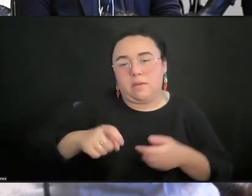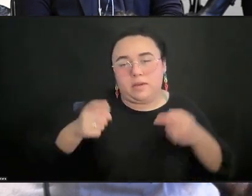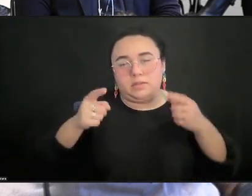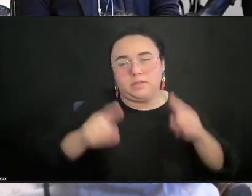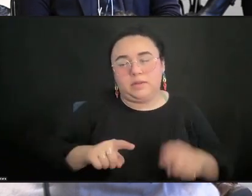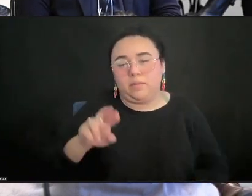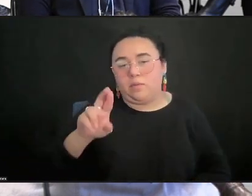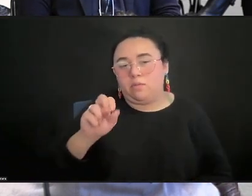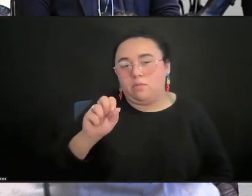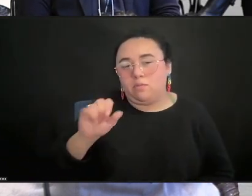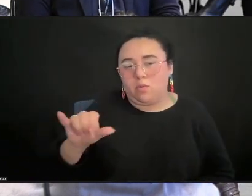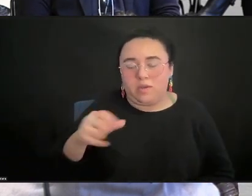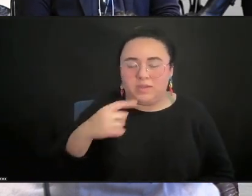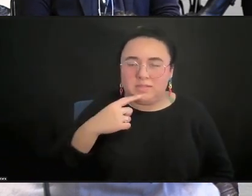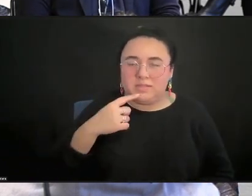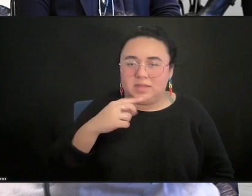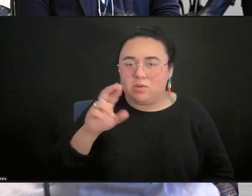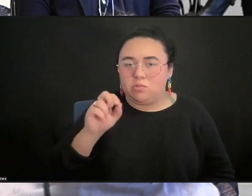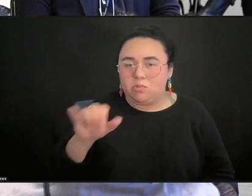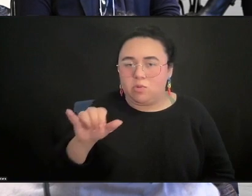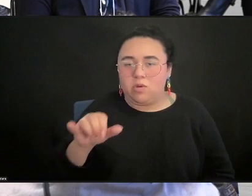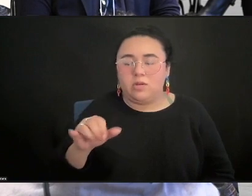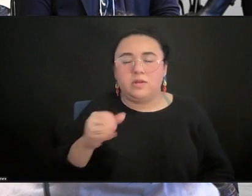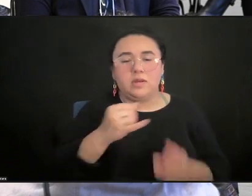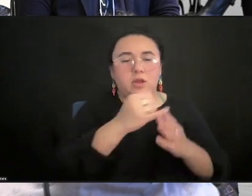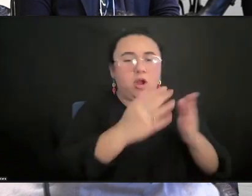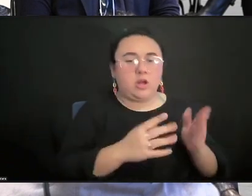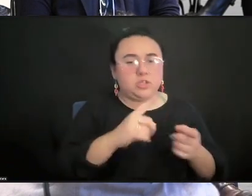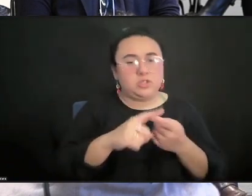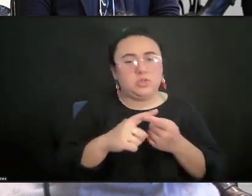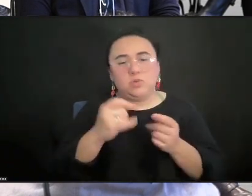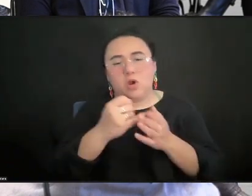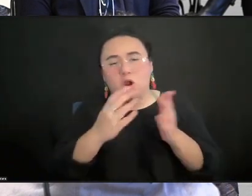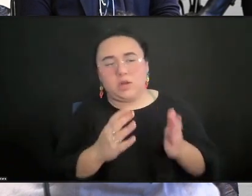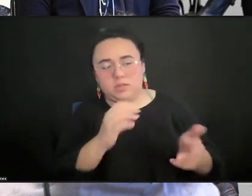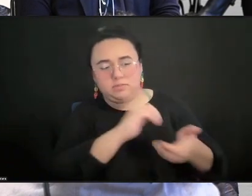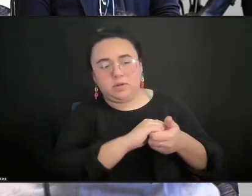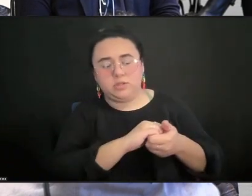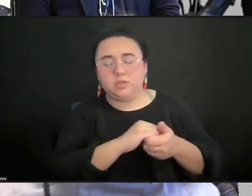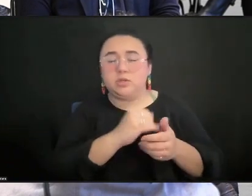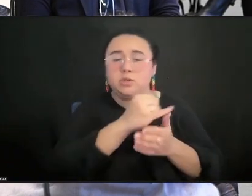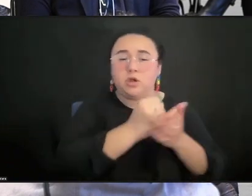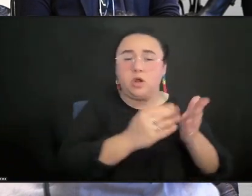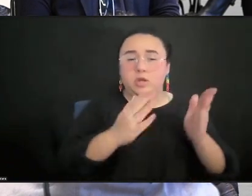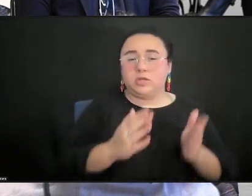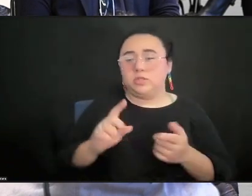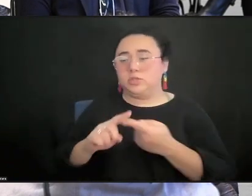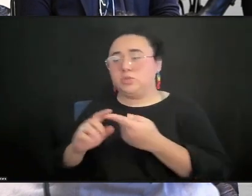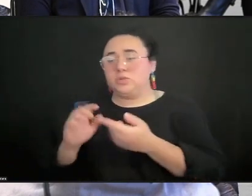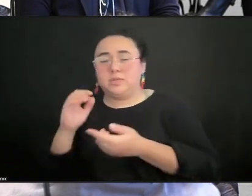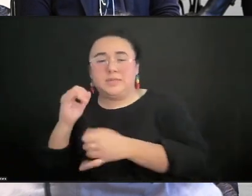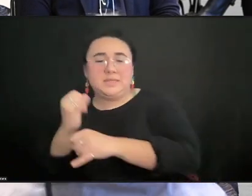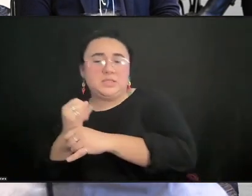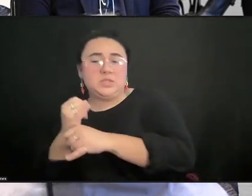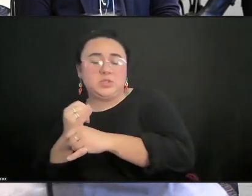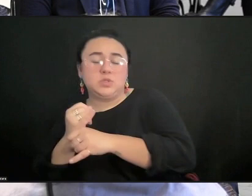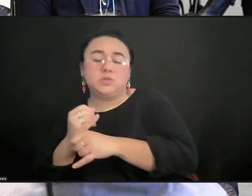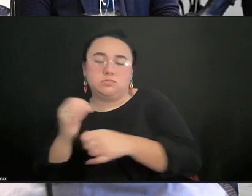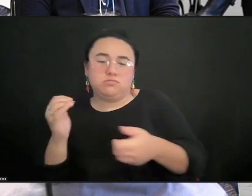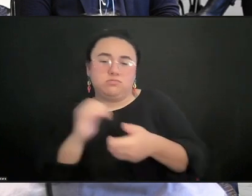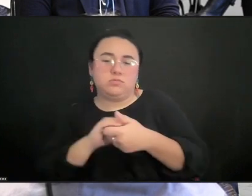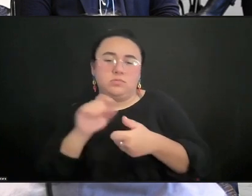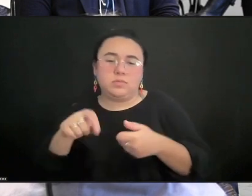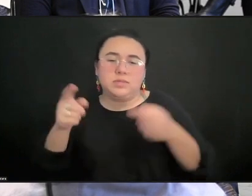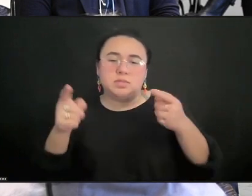partnership has to happen artist to artist, artist to institution. I think it now has to happen with local businesses, whether they're commercial venues or